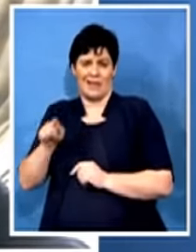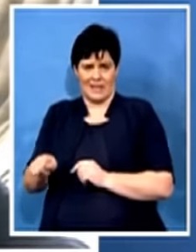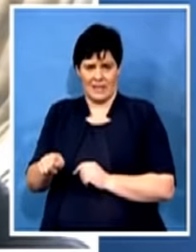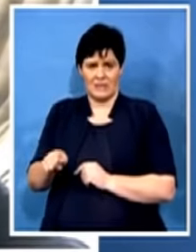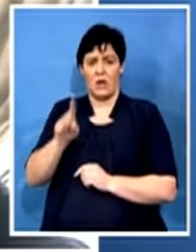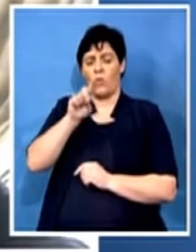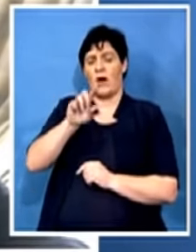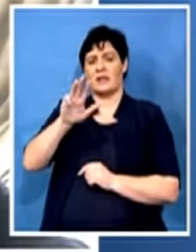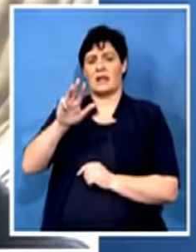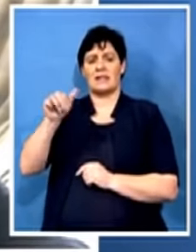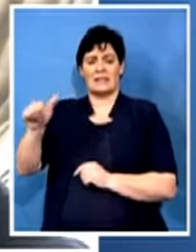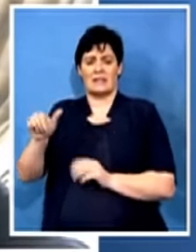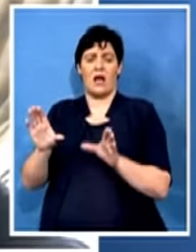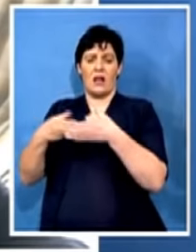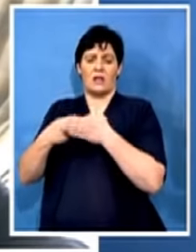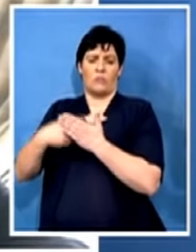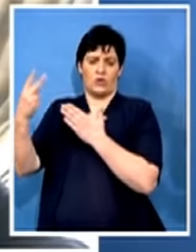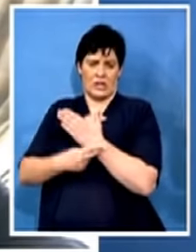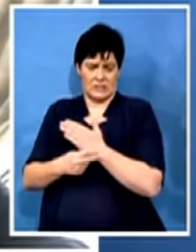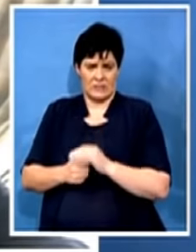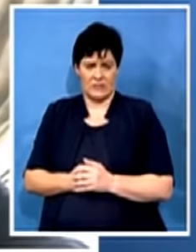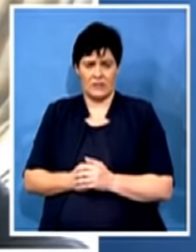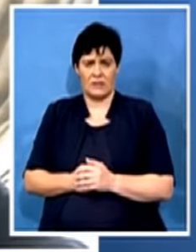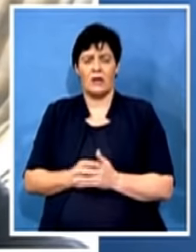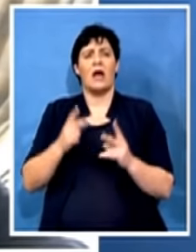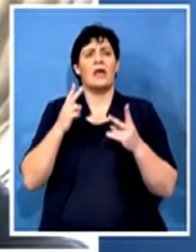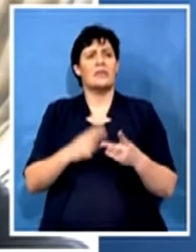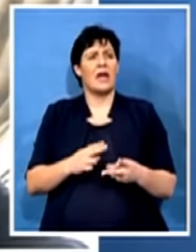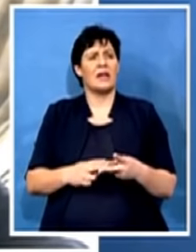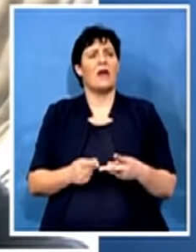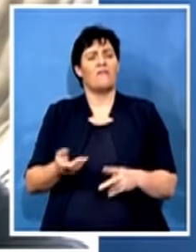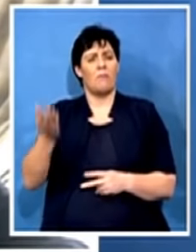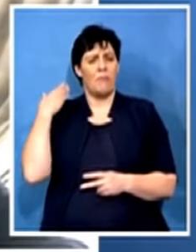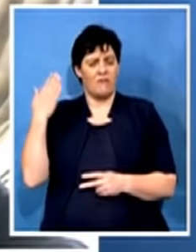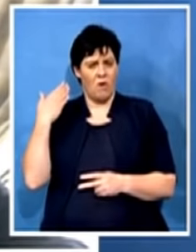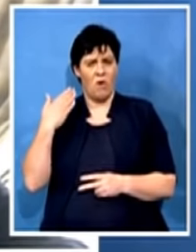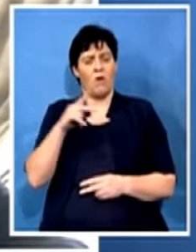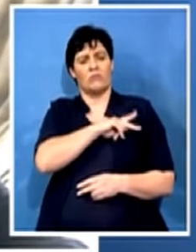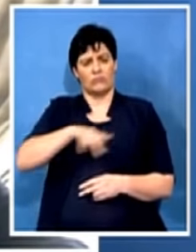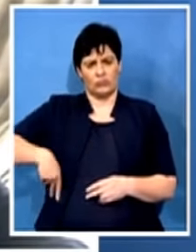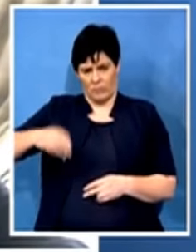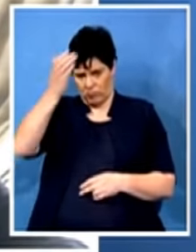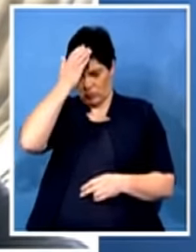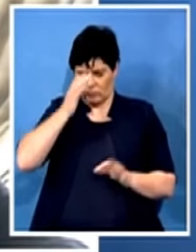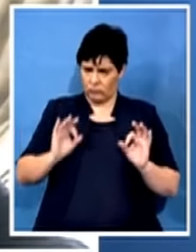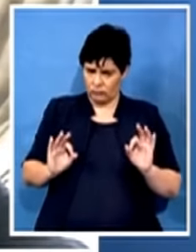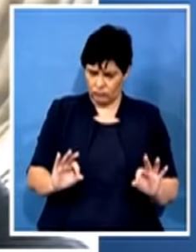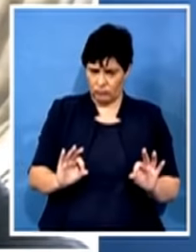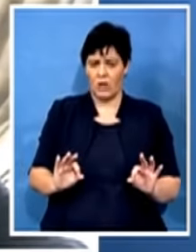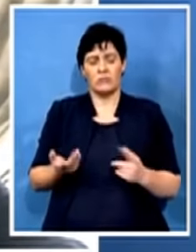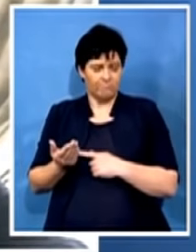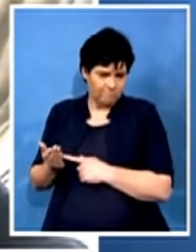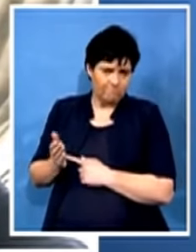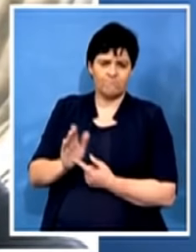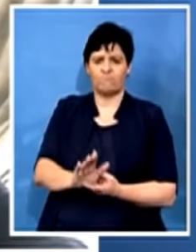Then the ground was fertile for former president Jacob Zuma to go and portray himself as a victim, to go and swell the